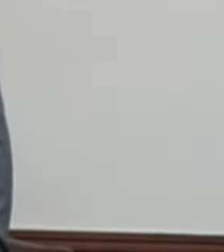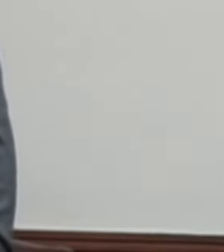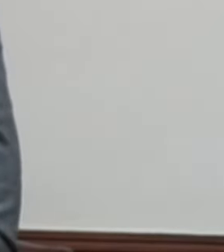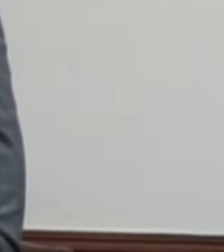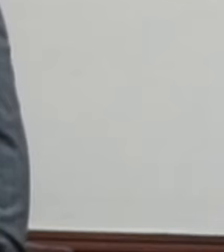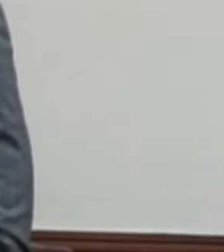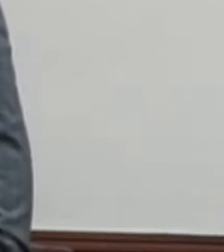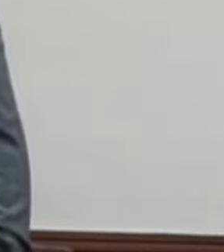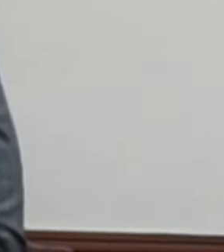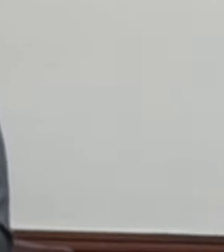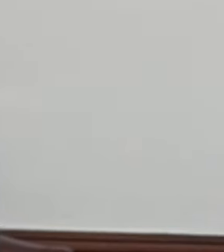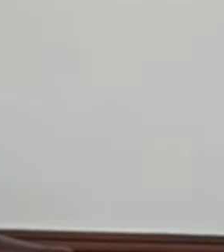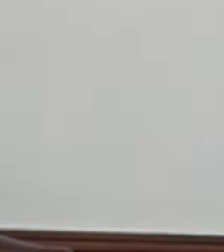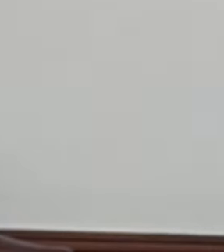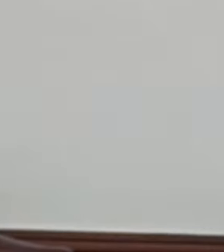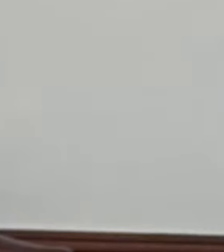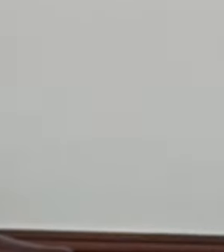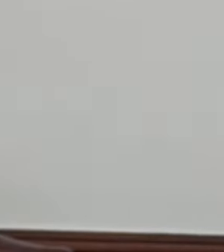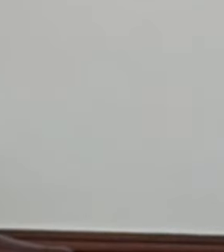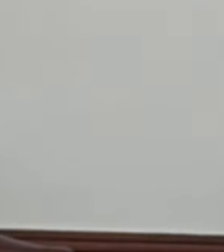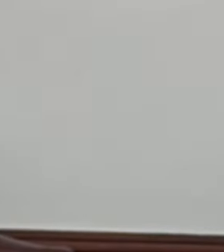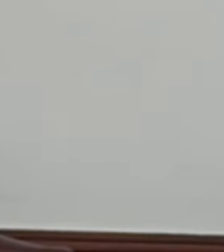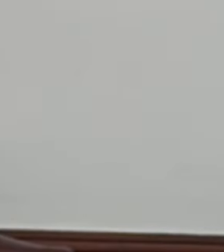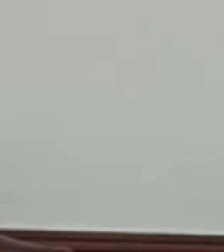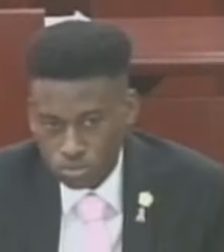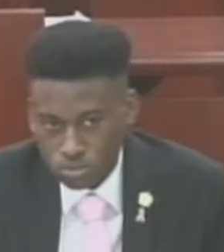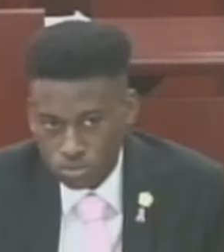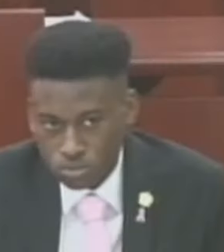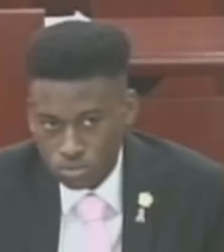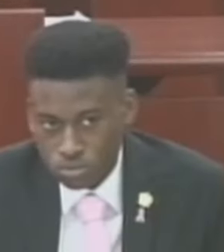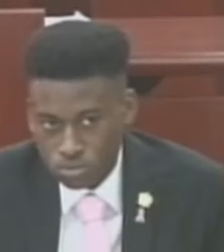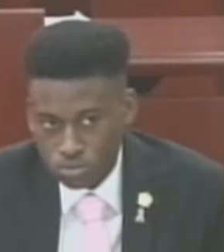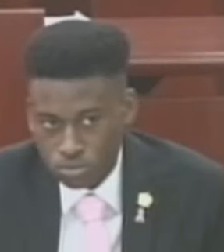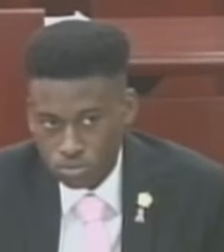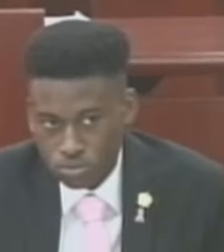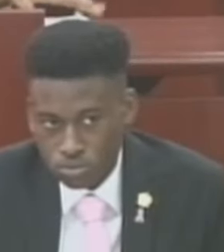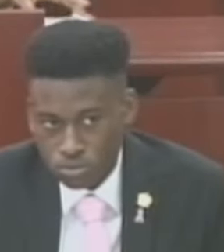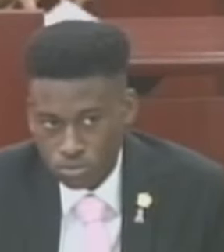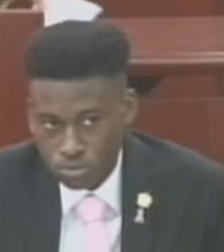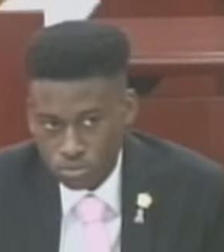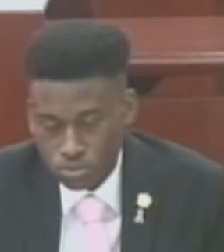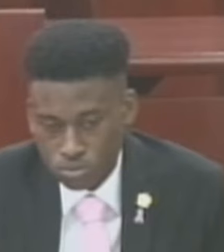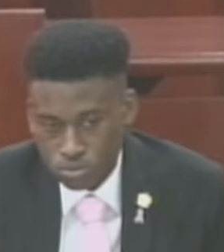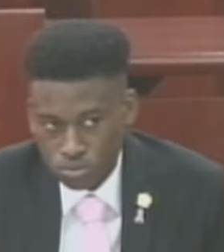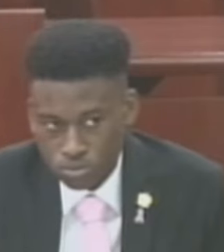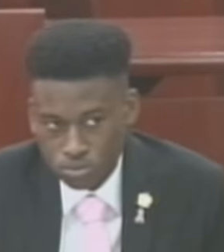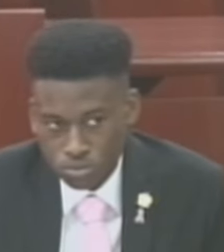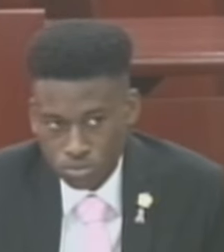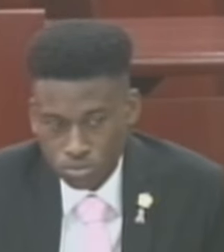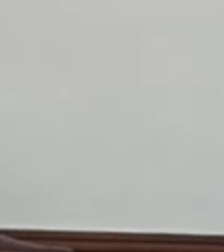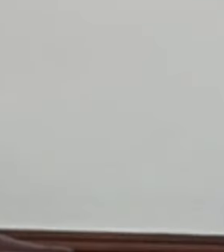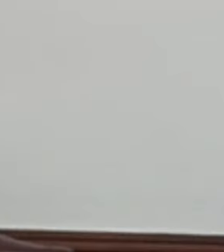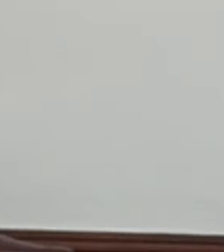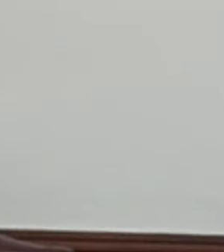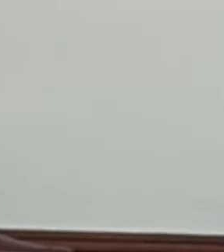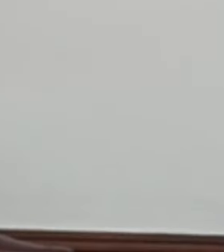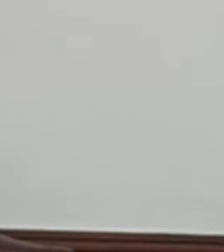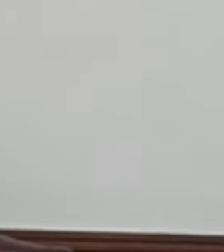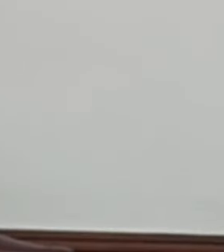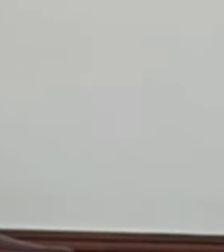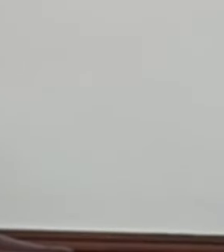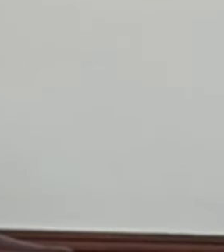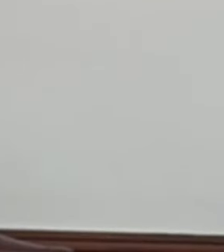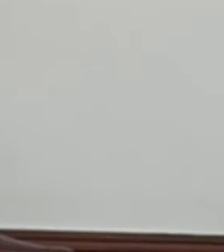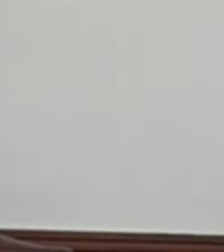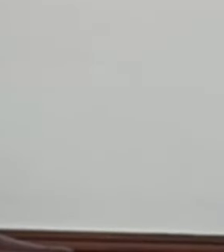ownership of our schools here in St. Kitts and Navis. And so I want to really congratulate CH K-On